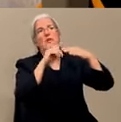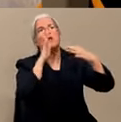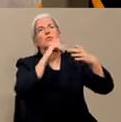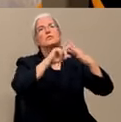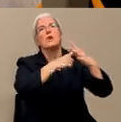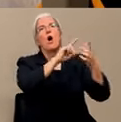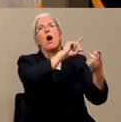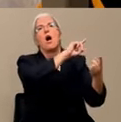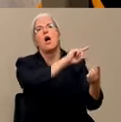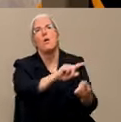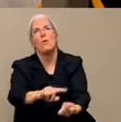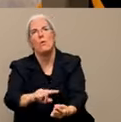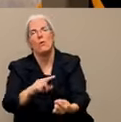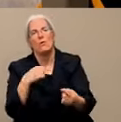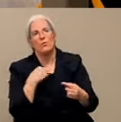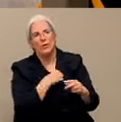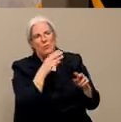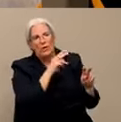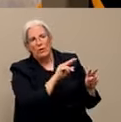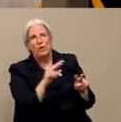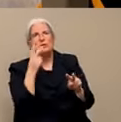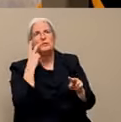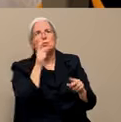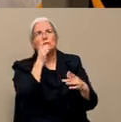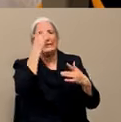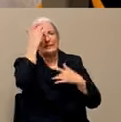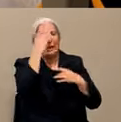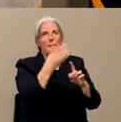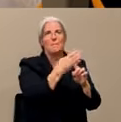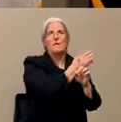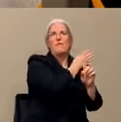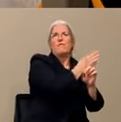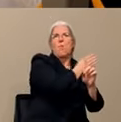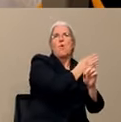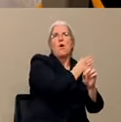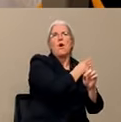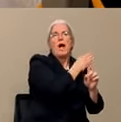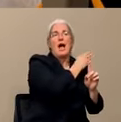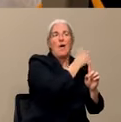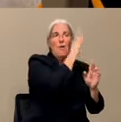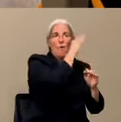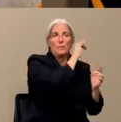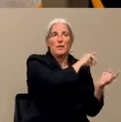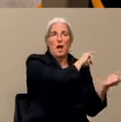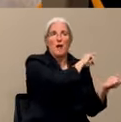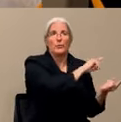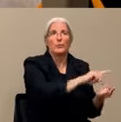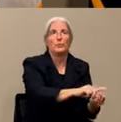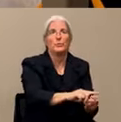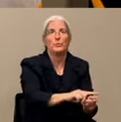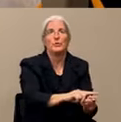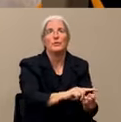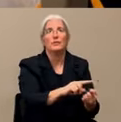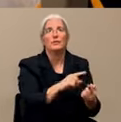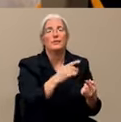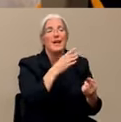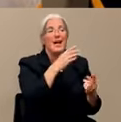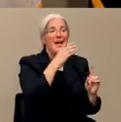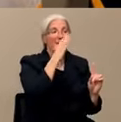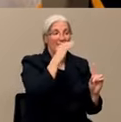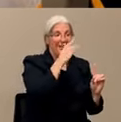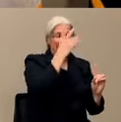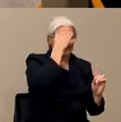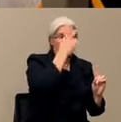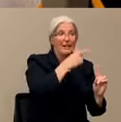have gotten infected prior to really trying to cut down those social networks and decrease the mixing and decrease the spread. So